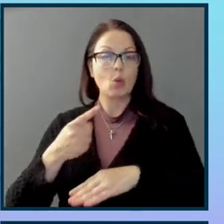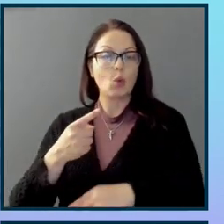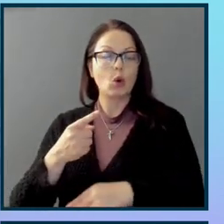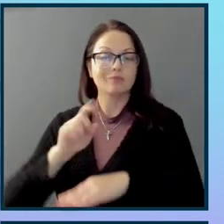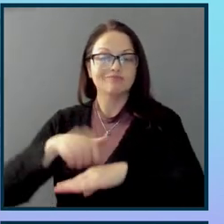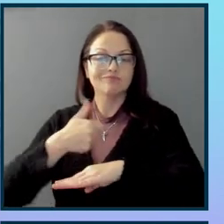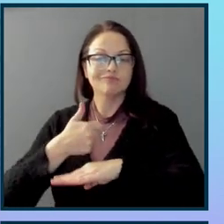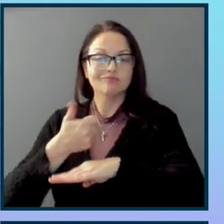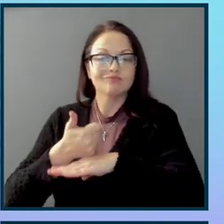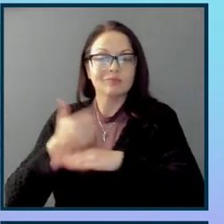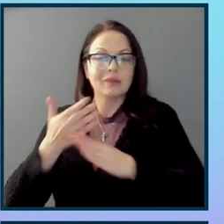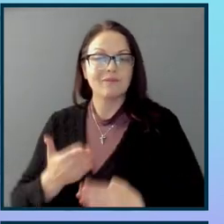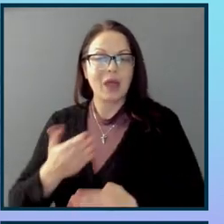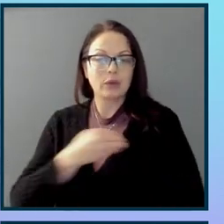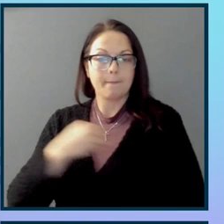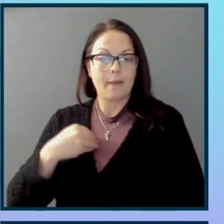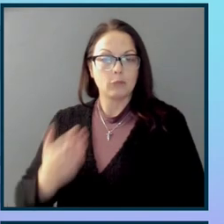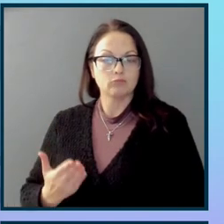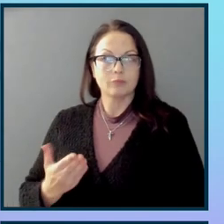made accessibility a real career.